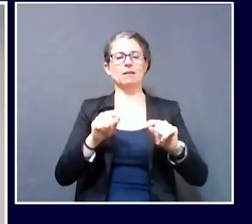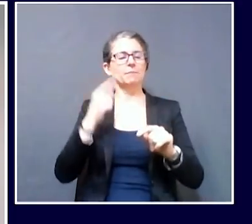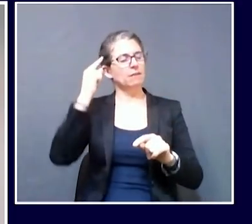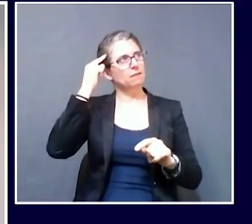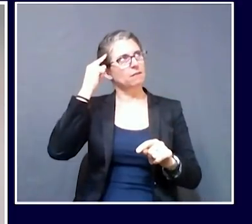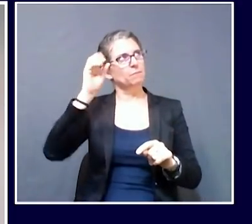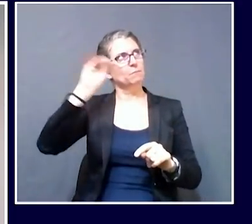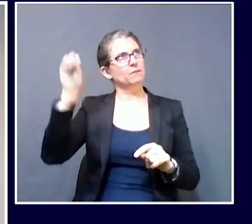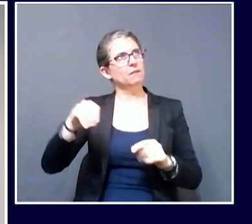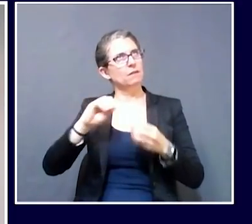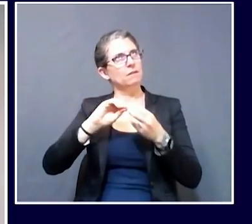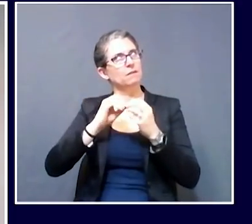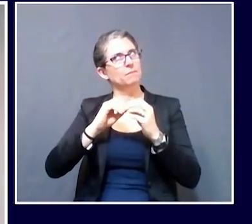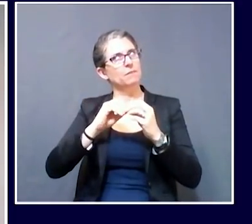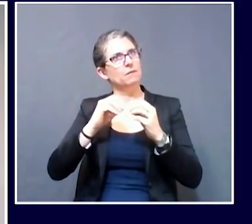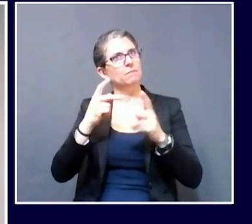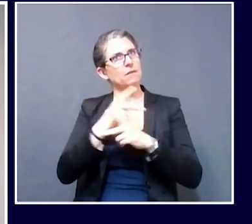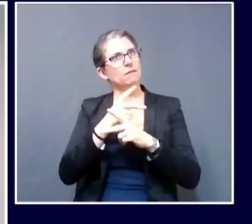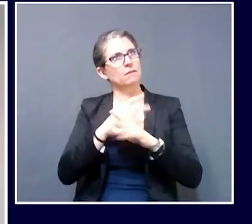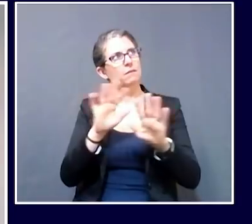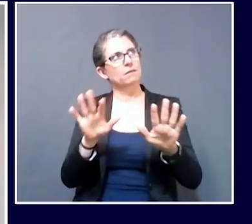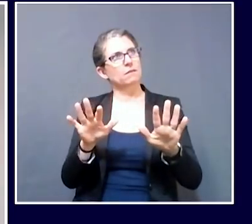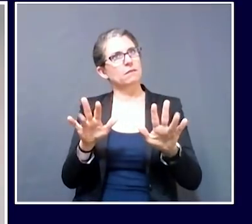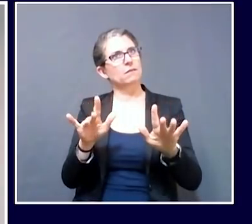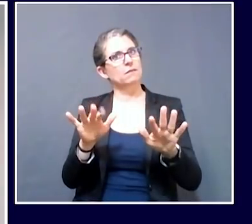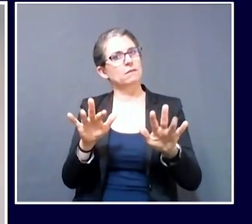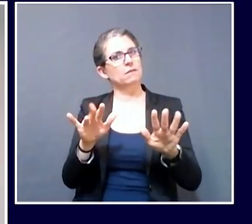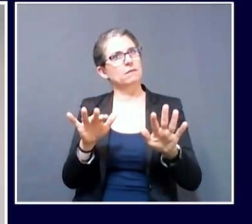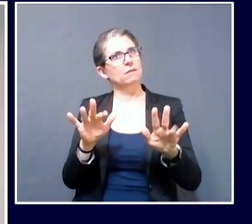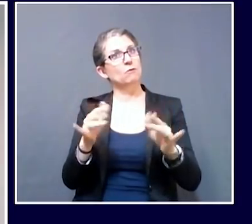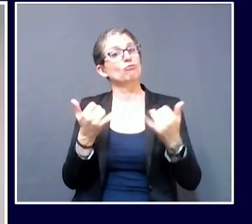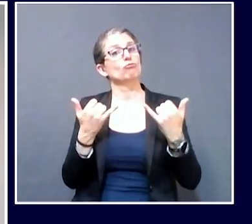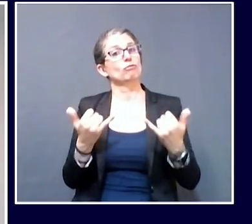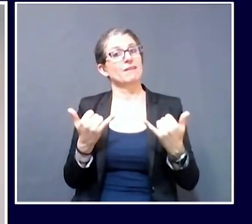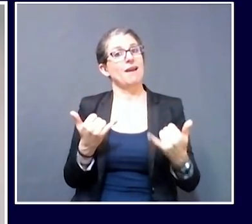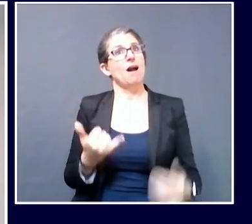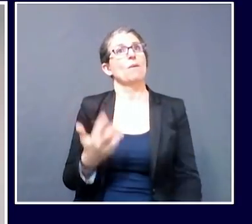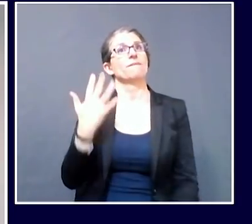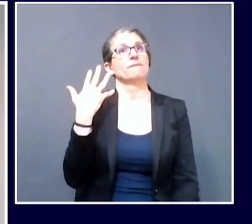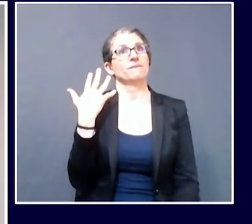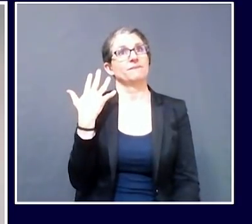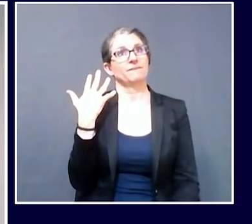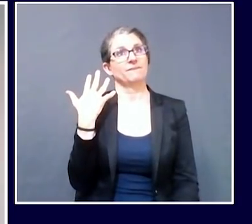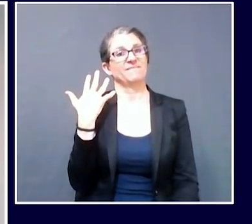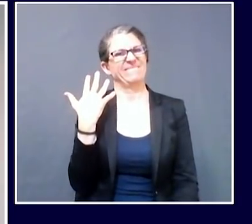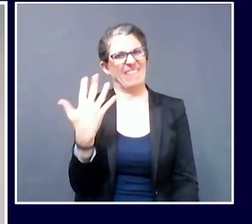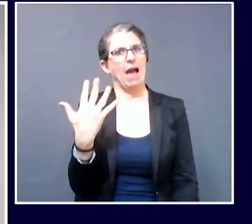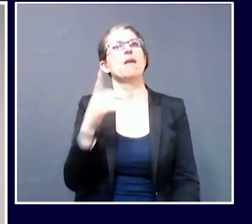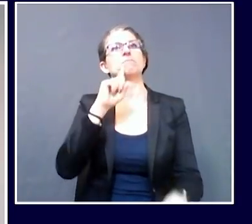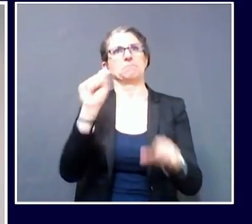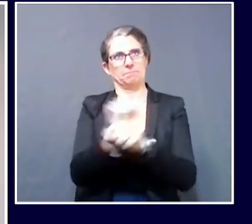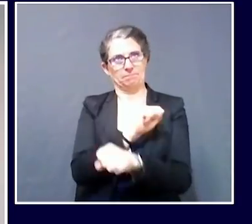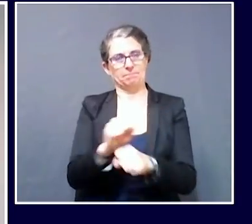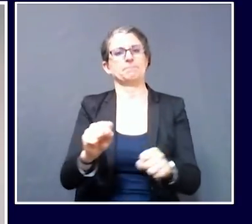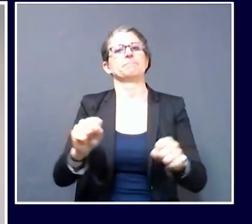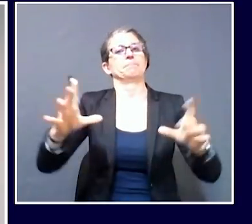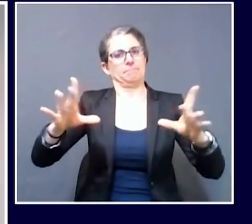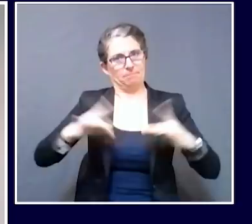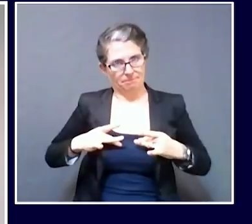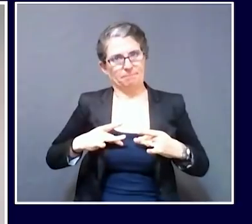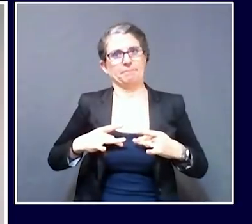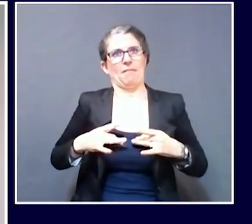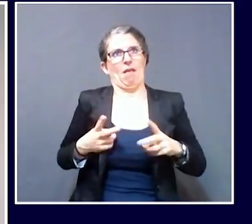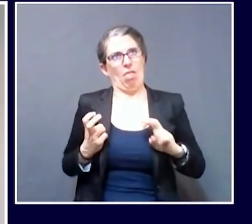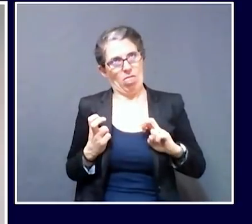I believe that all five are active cases, but we will